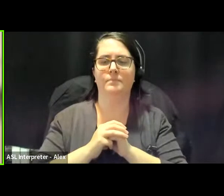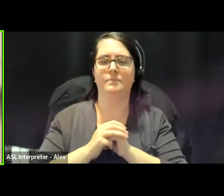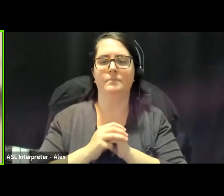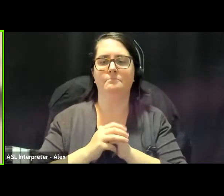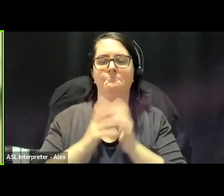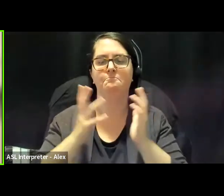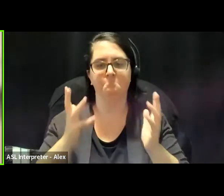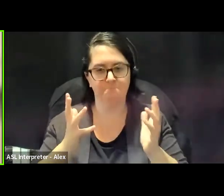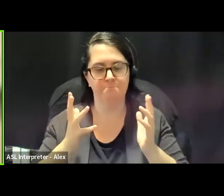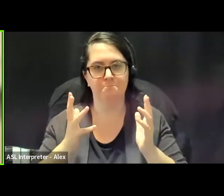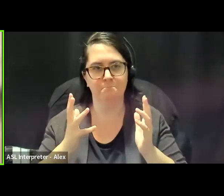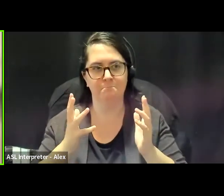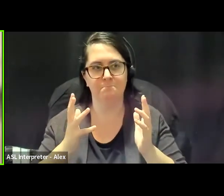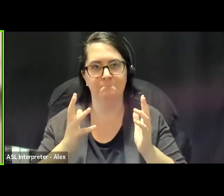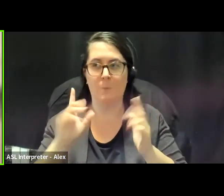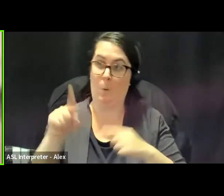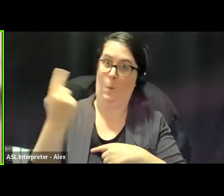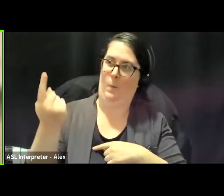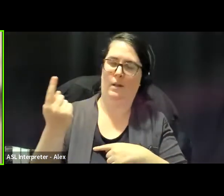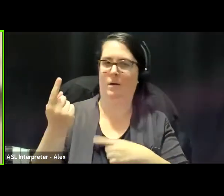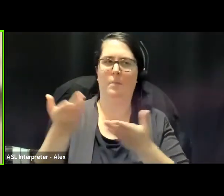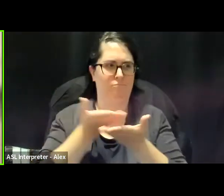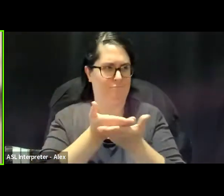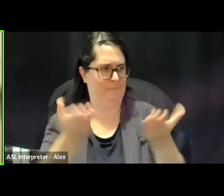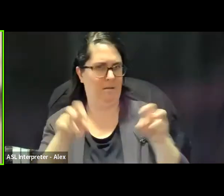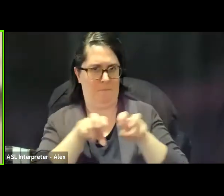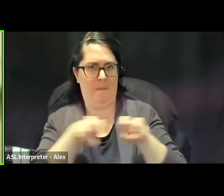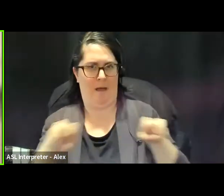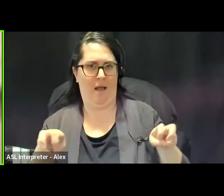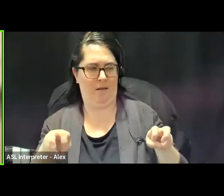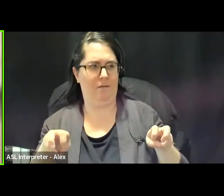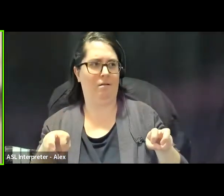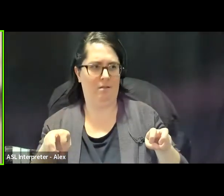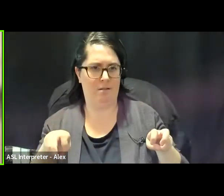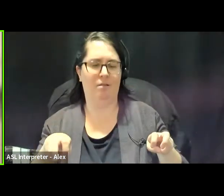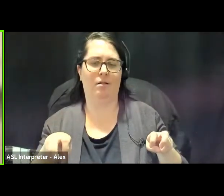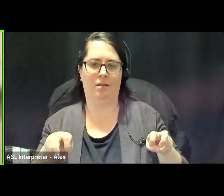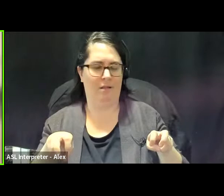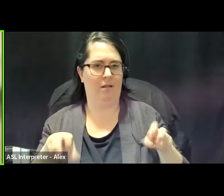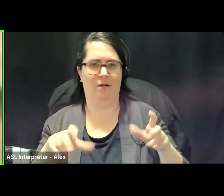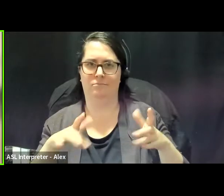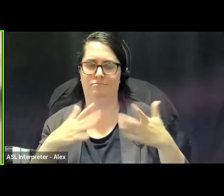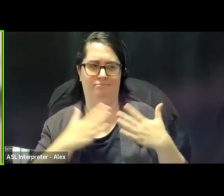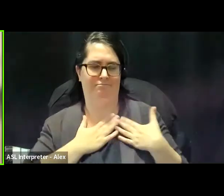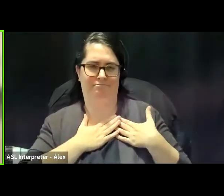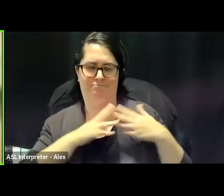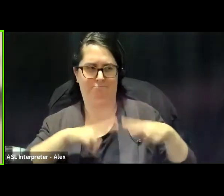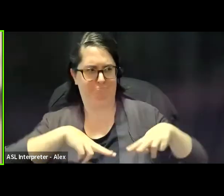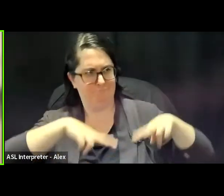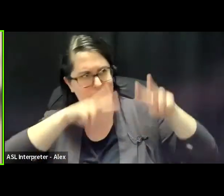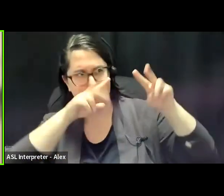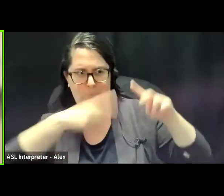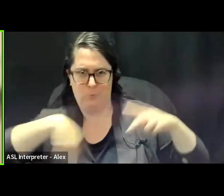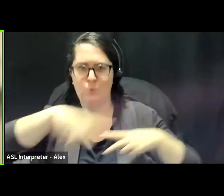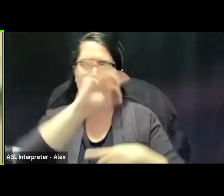But all of the people that are on the panel today are are likewise heroes of mine. And